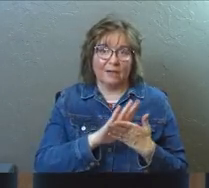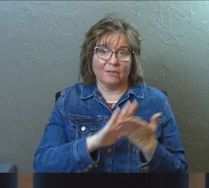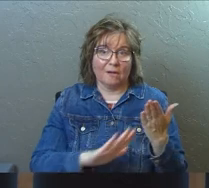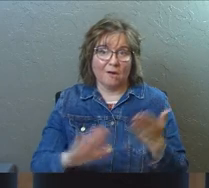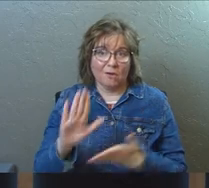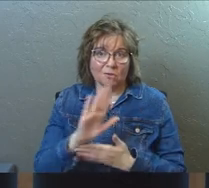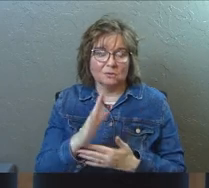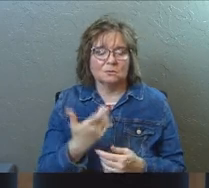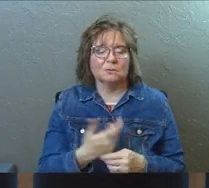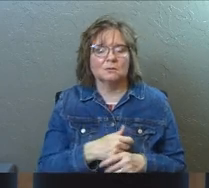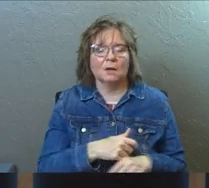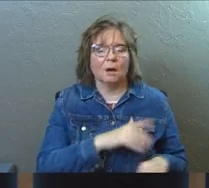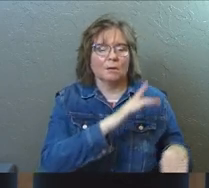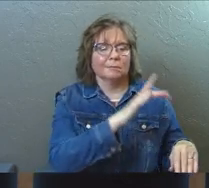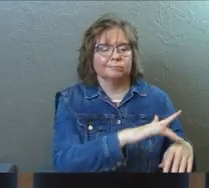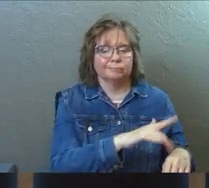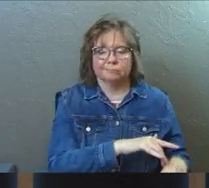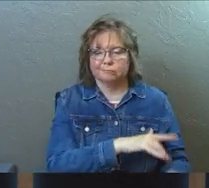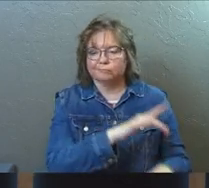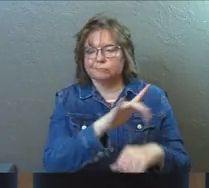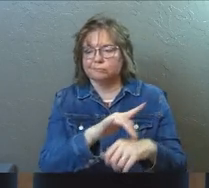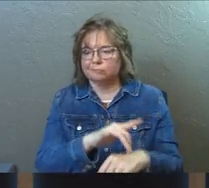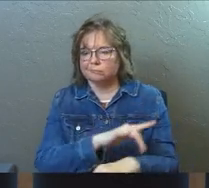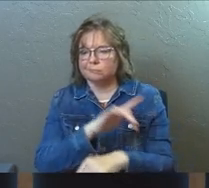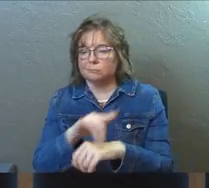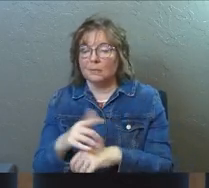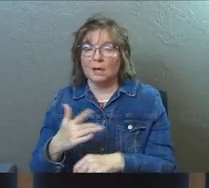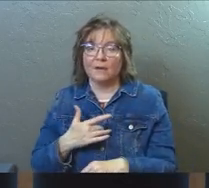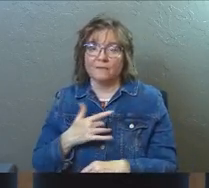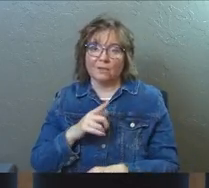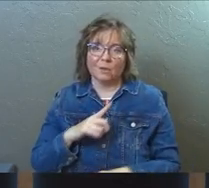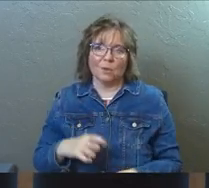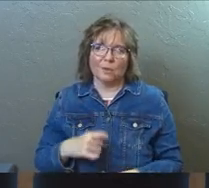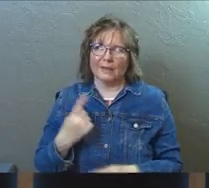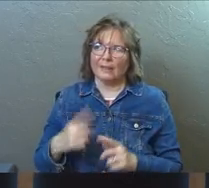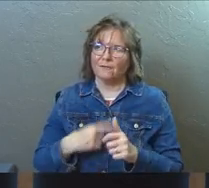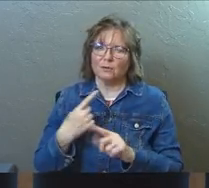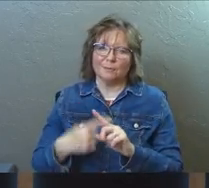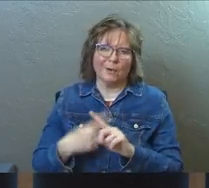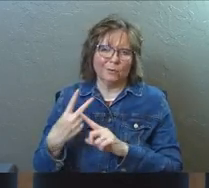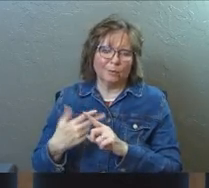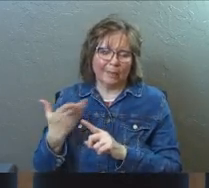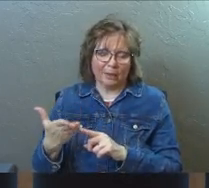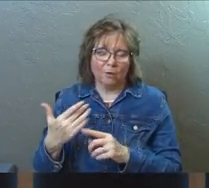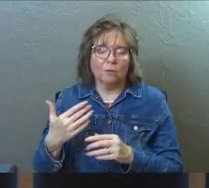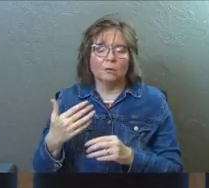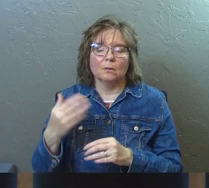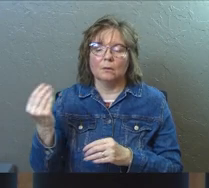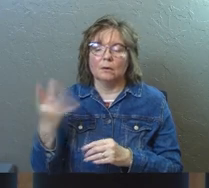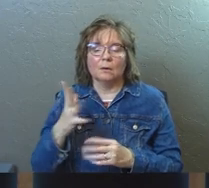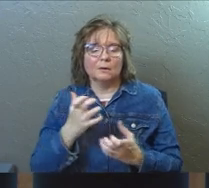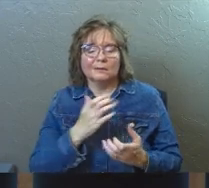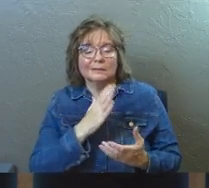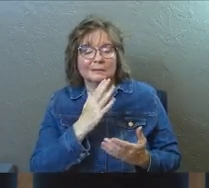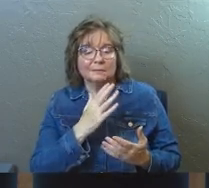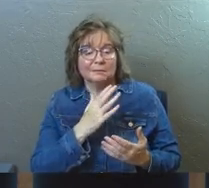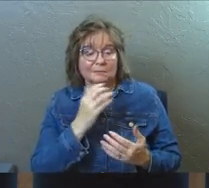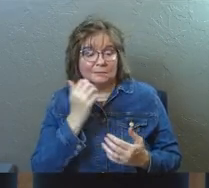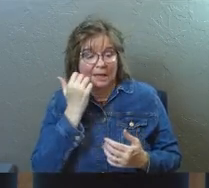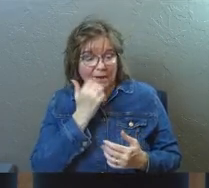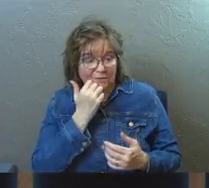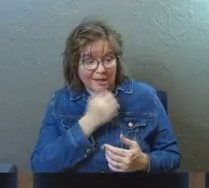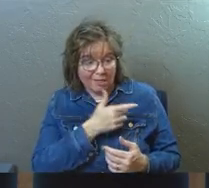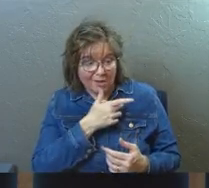that college. And I felt like the Lord said on, you know, maybe my first month or two there said, I don't ever want you to sit